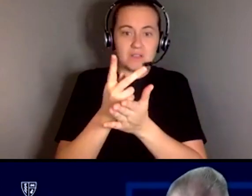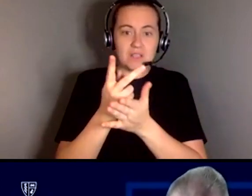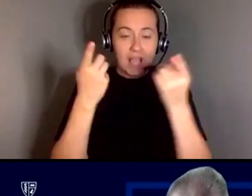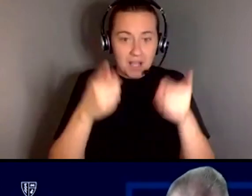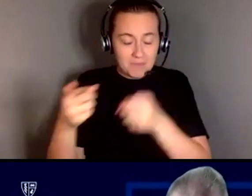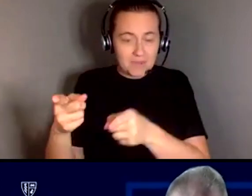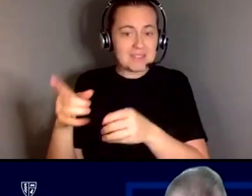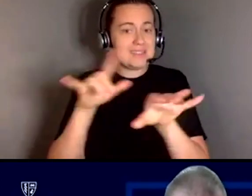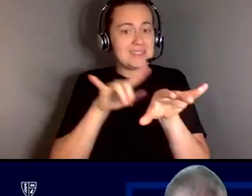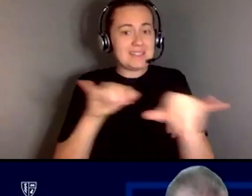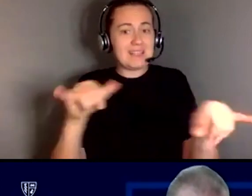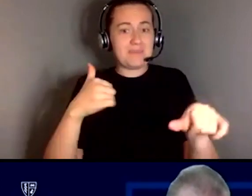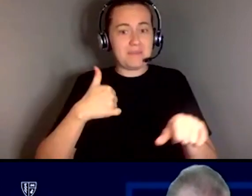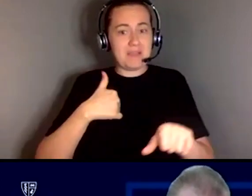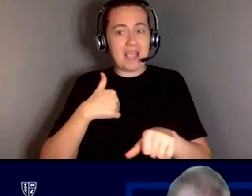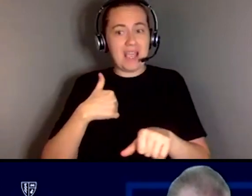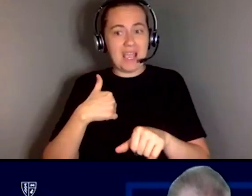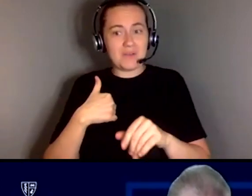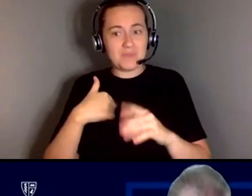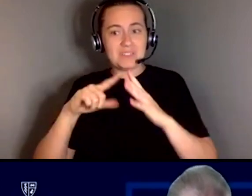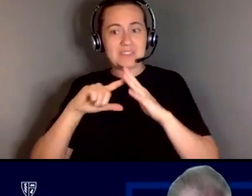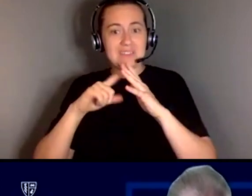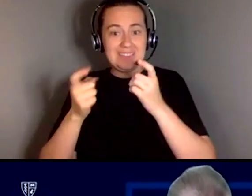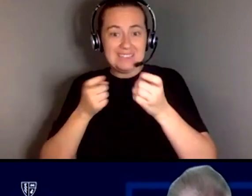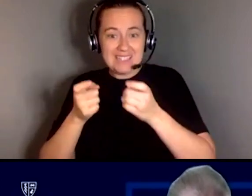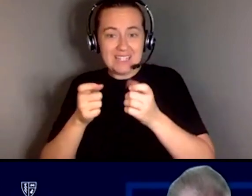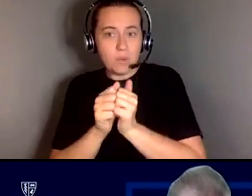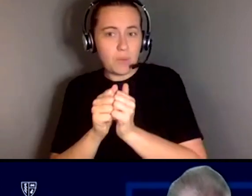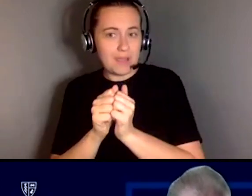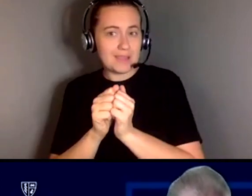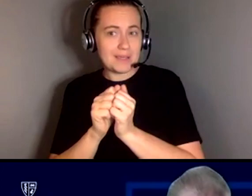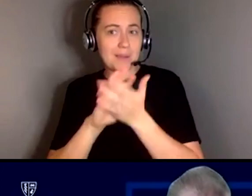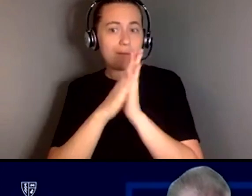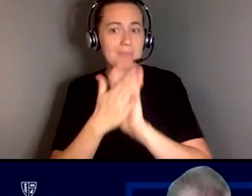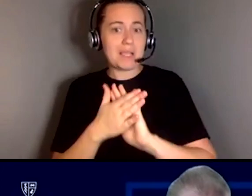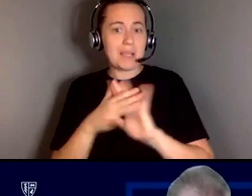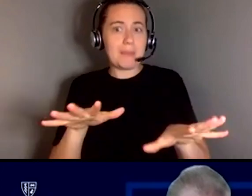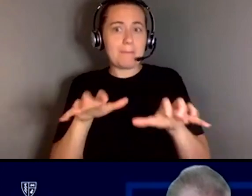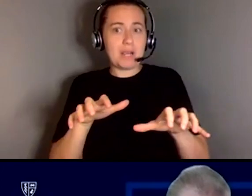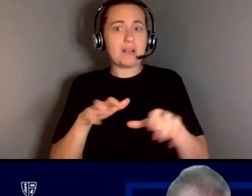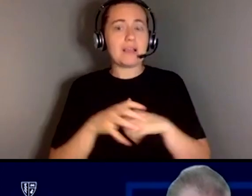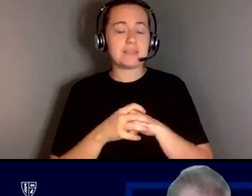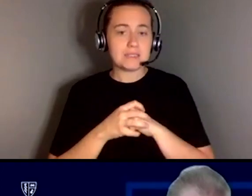same time I was just initially dealing with becoming paralyzed disabled.